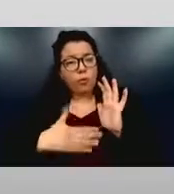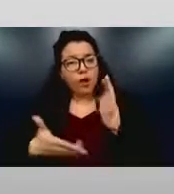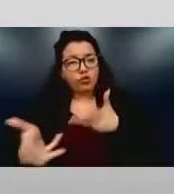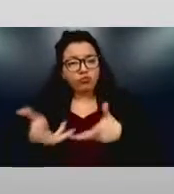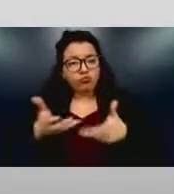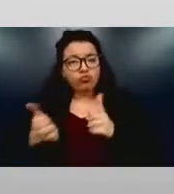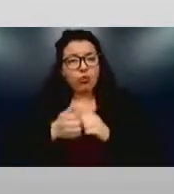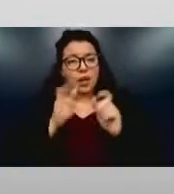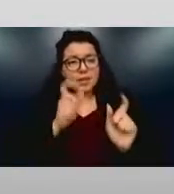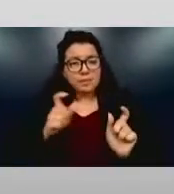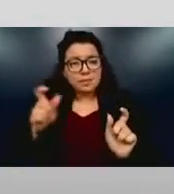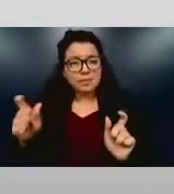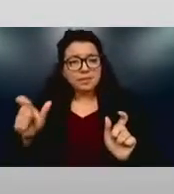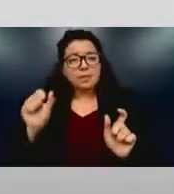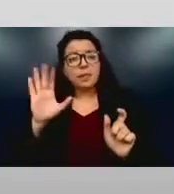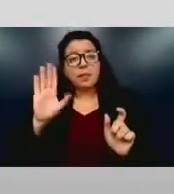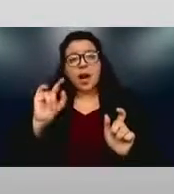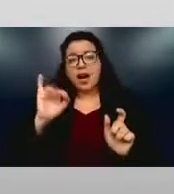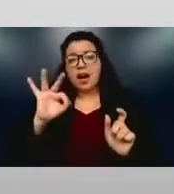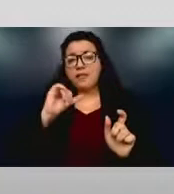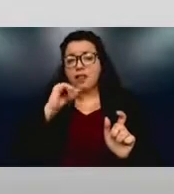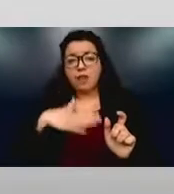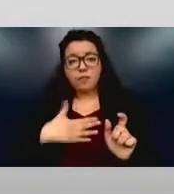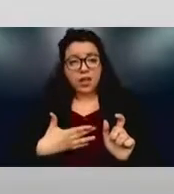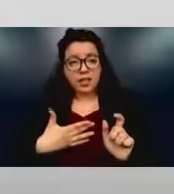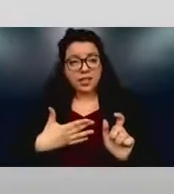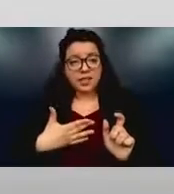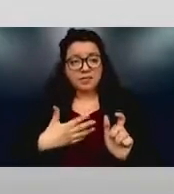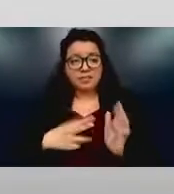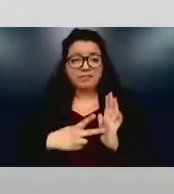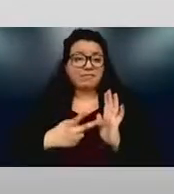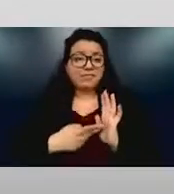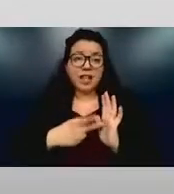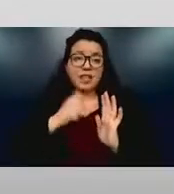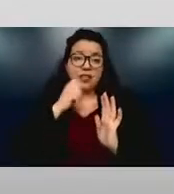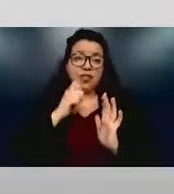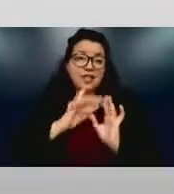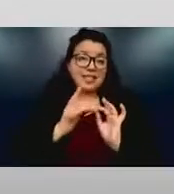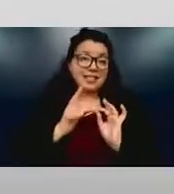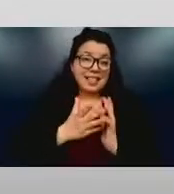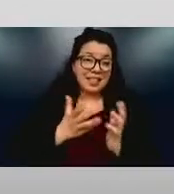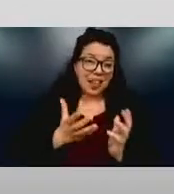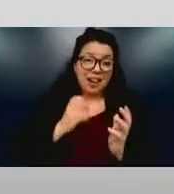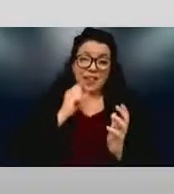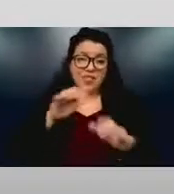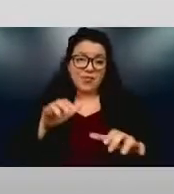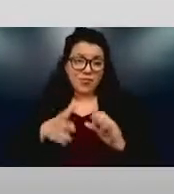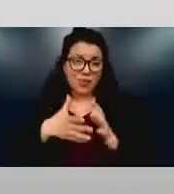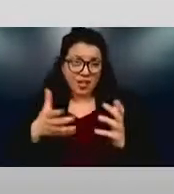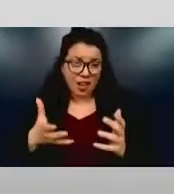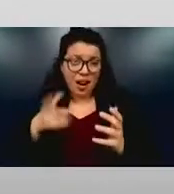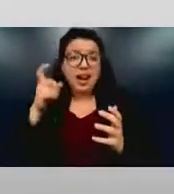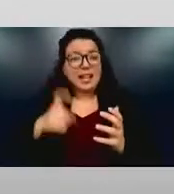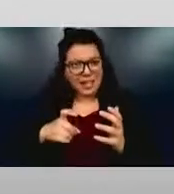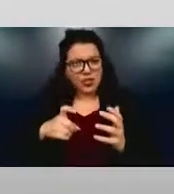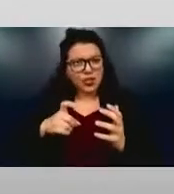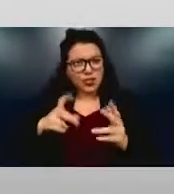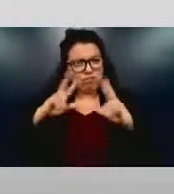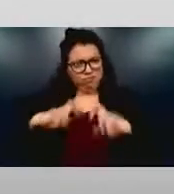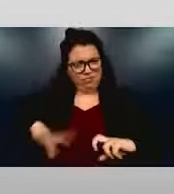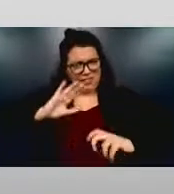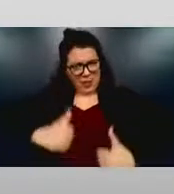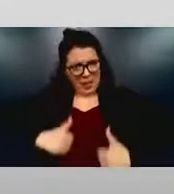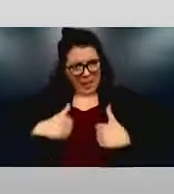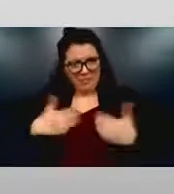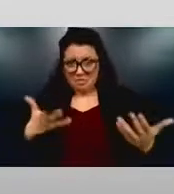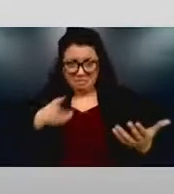of that, you're not saying you're doing much, and you need to reevaluate your life. And